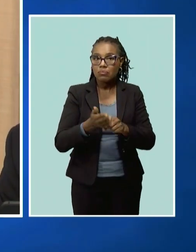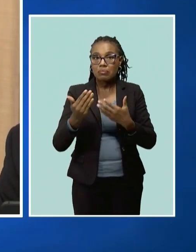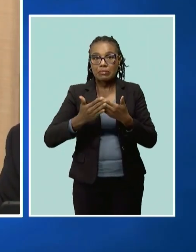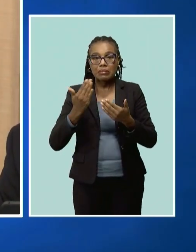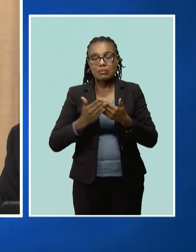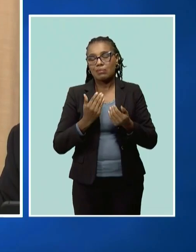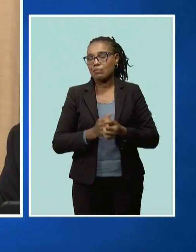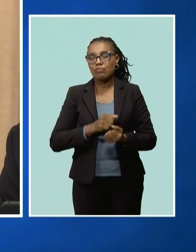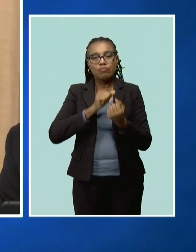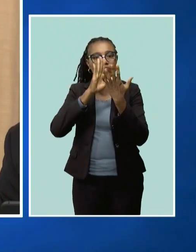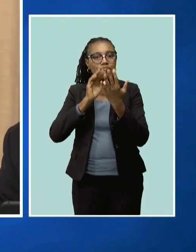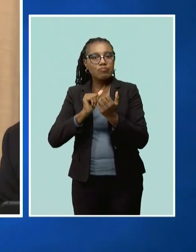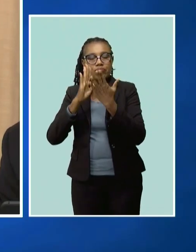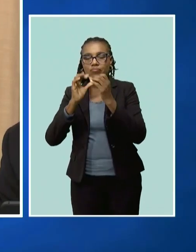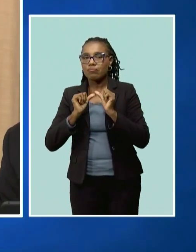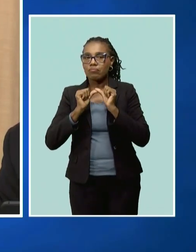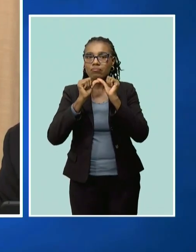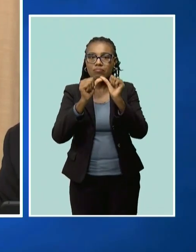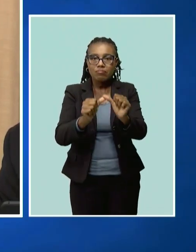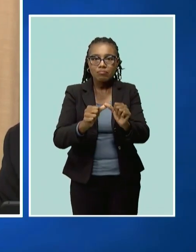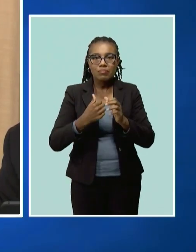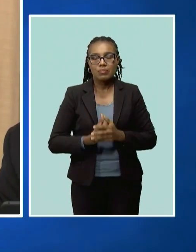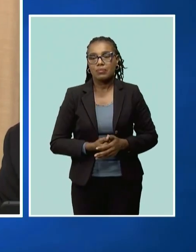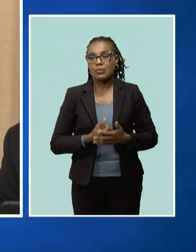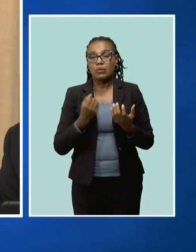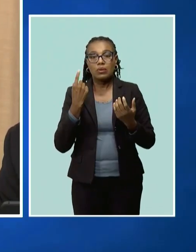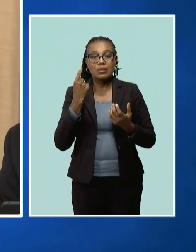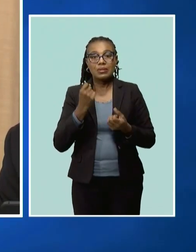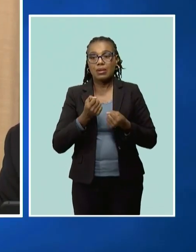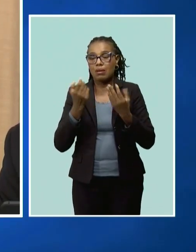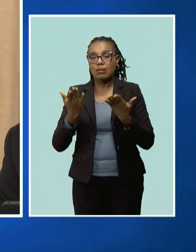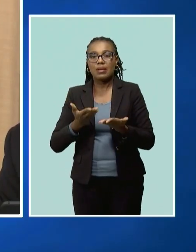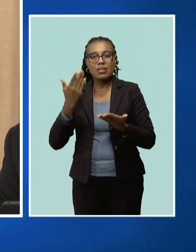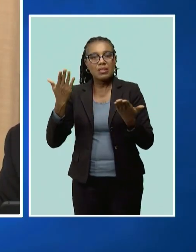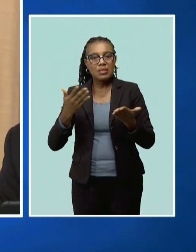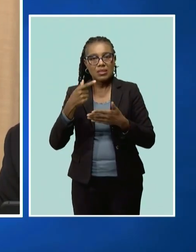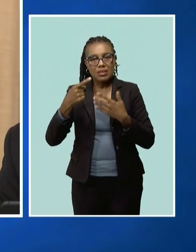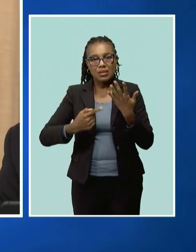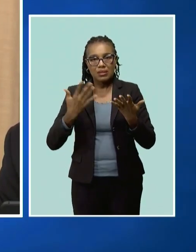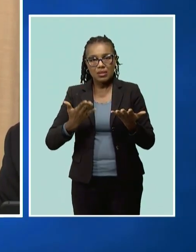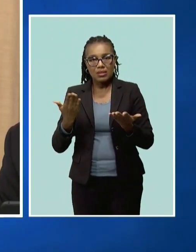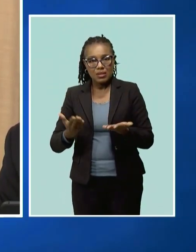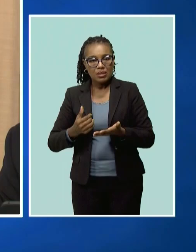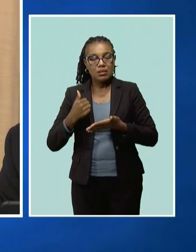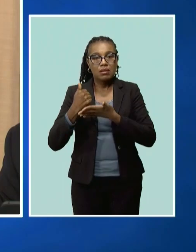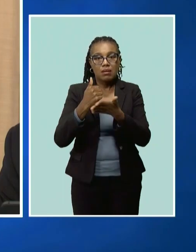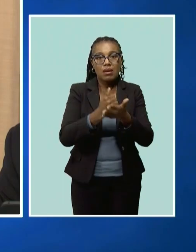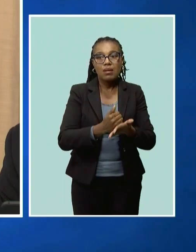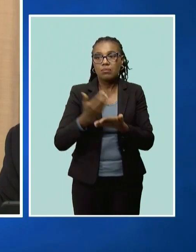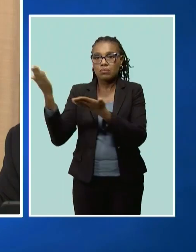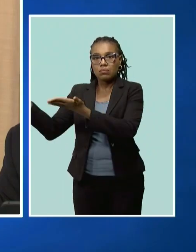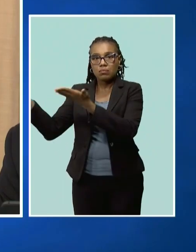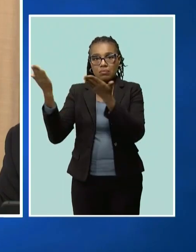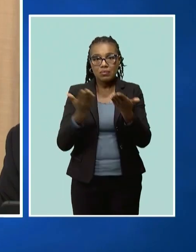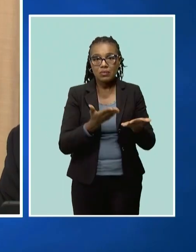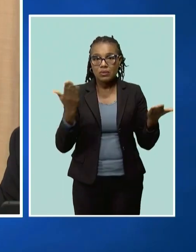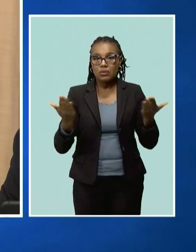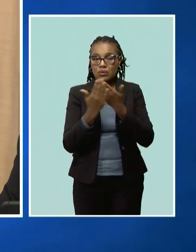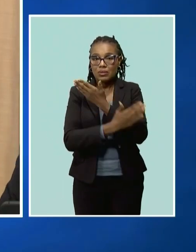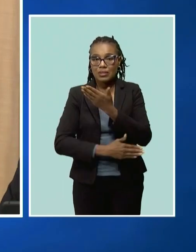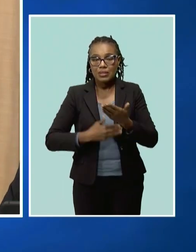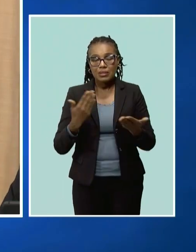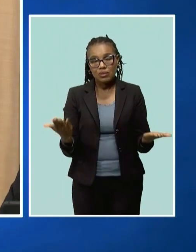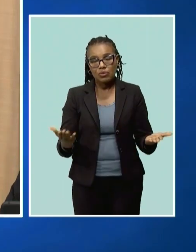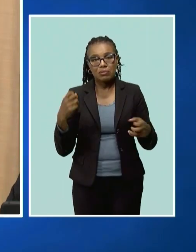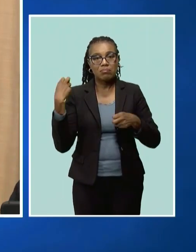still had challenges in terms of getting a lot of the materials into the country. The truth is, and Mr. Trudeau can back me on